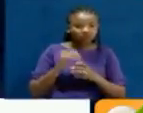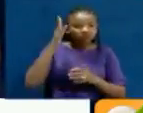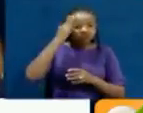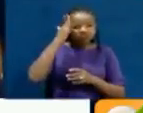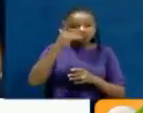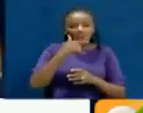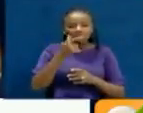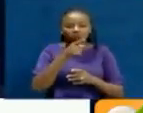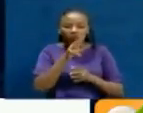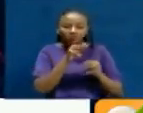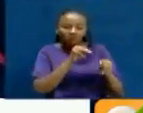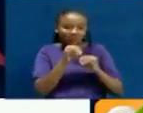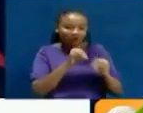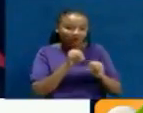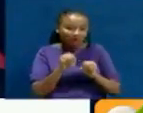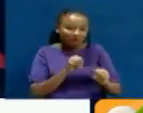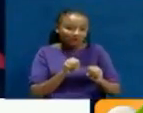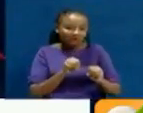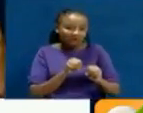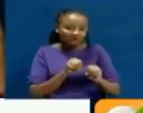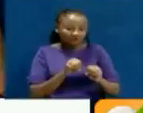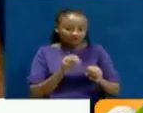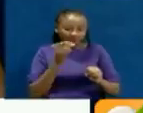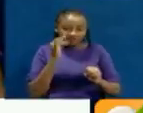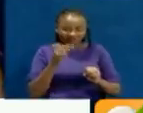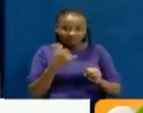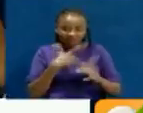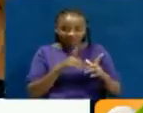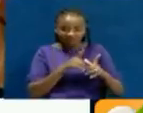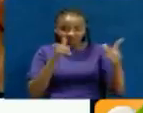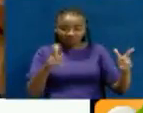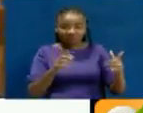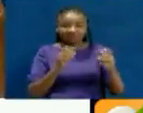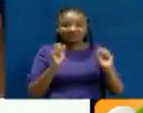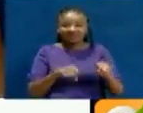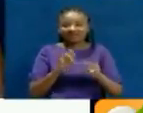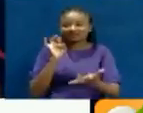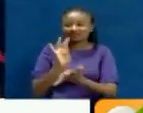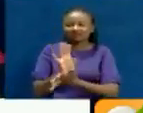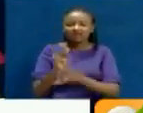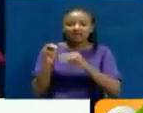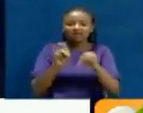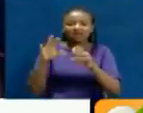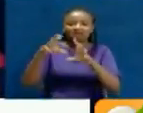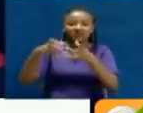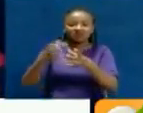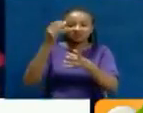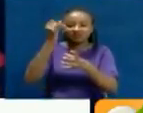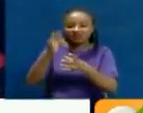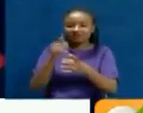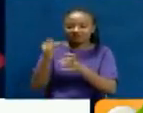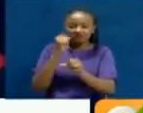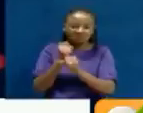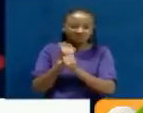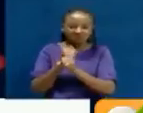does management. As long as there is a majority, they can kick out a management company that is not acting as